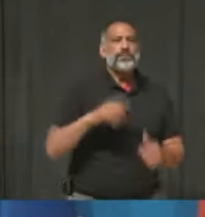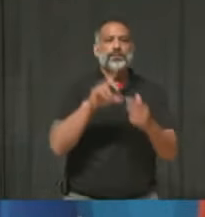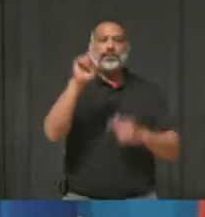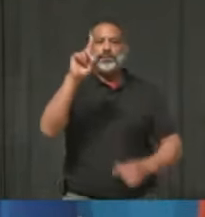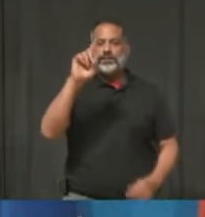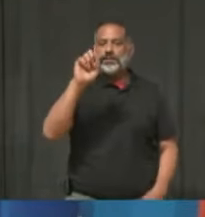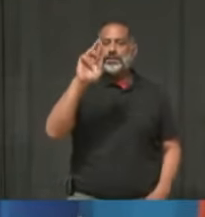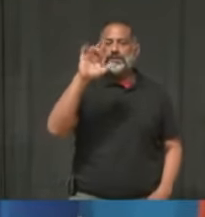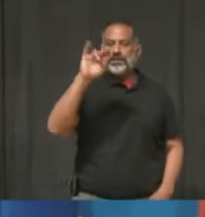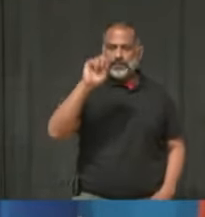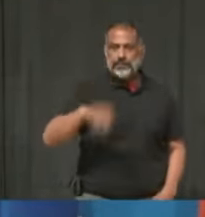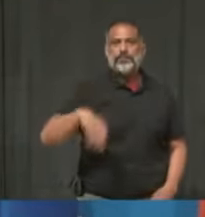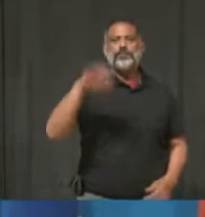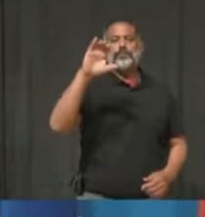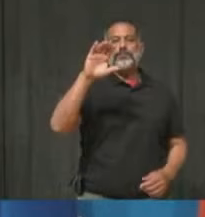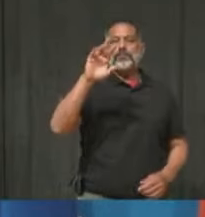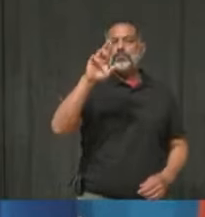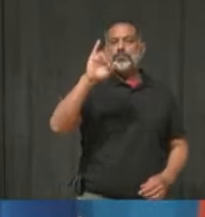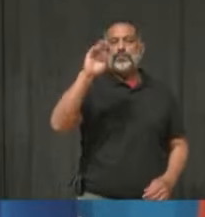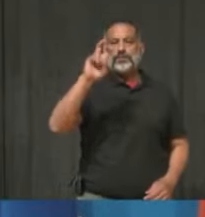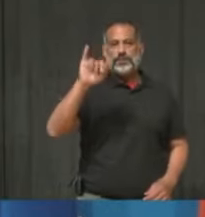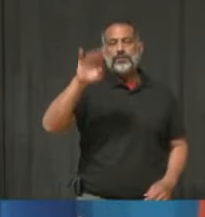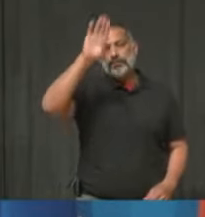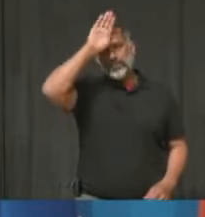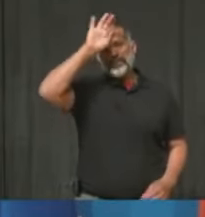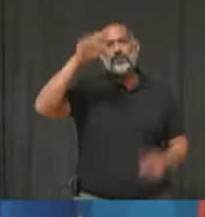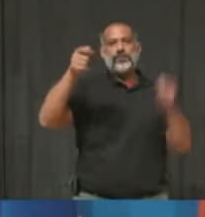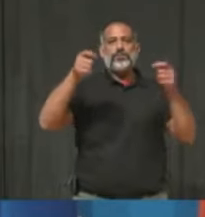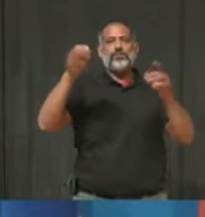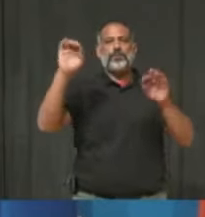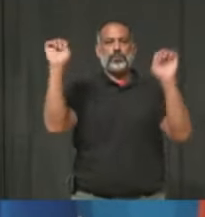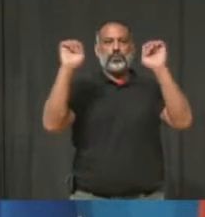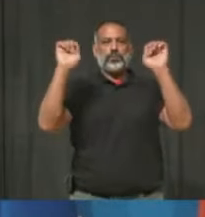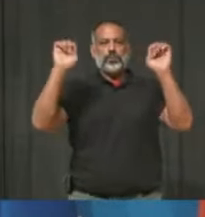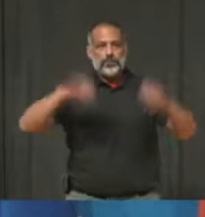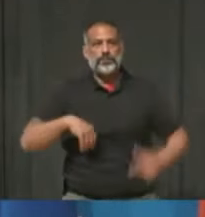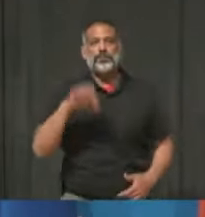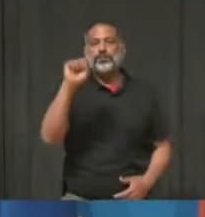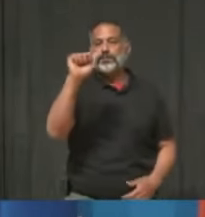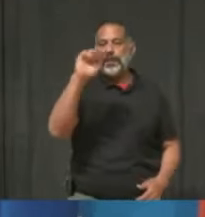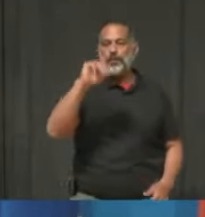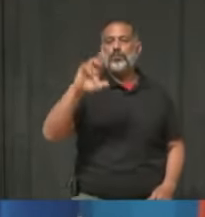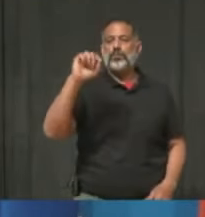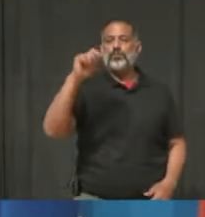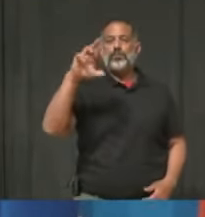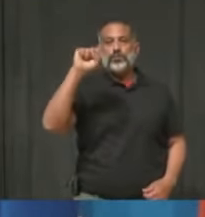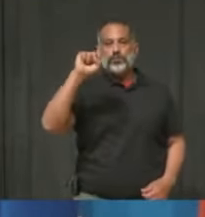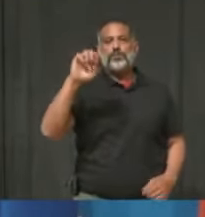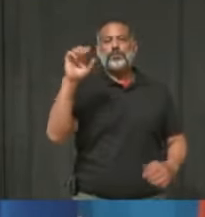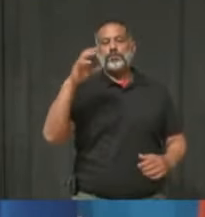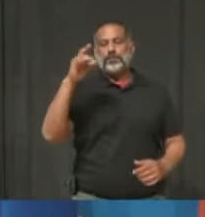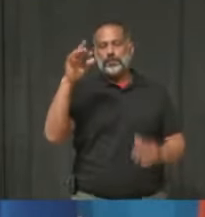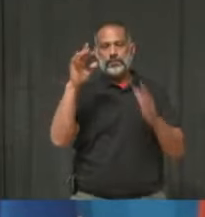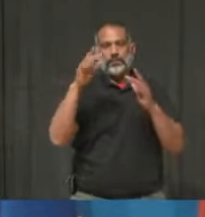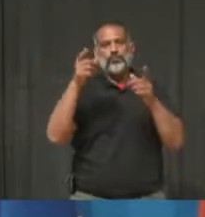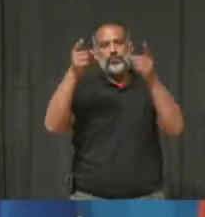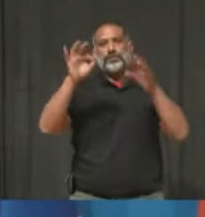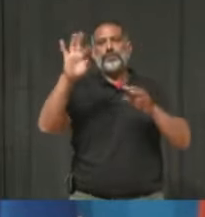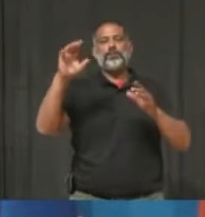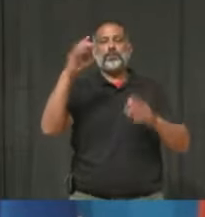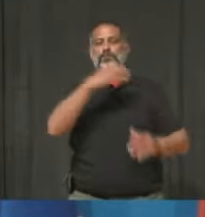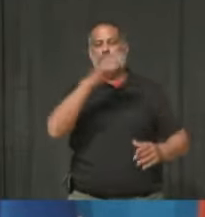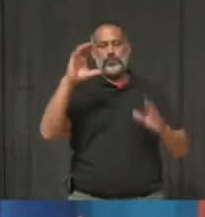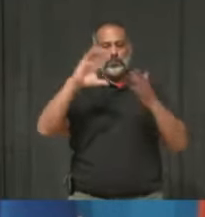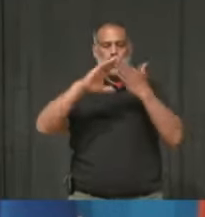Chief and Director of Emergency Management, Sam Rogers, our Director of Enforcement, and this week we have a